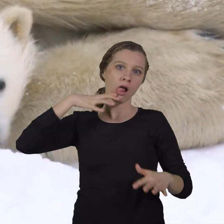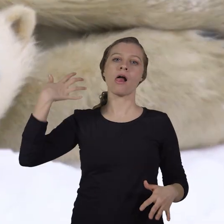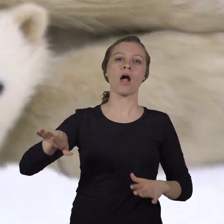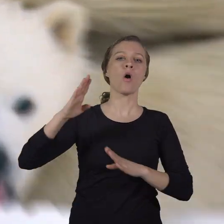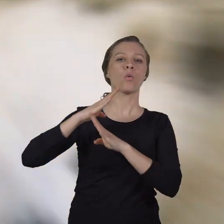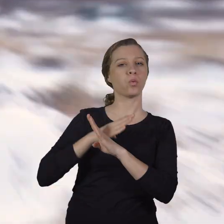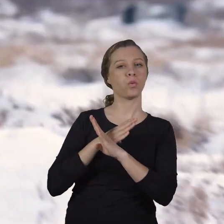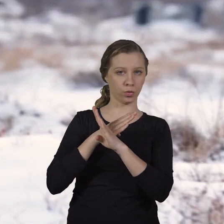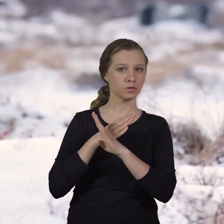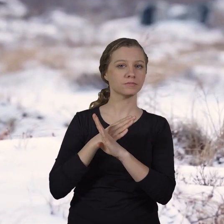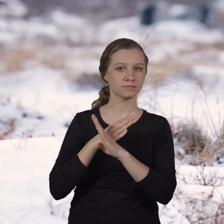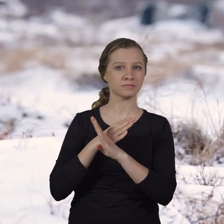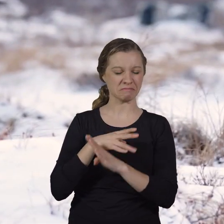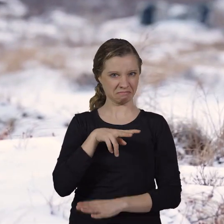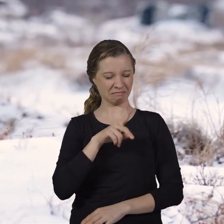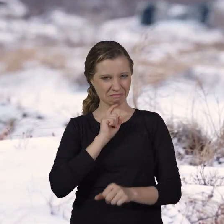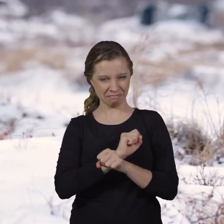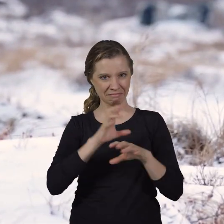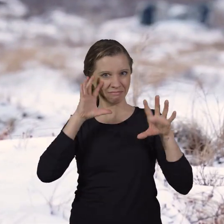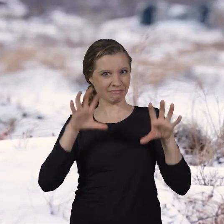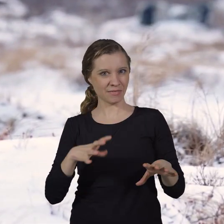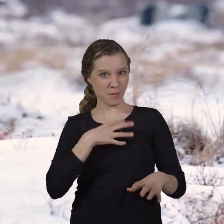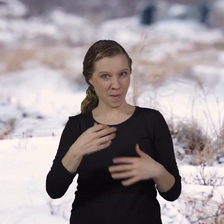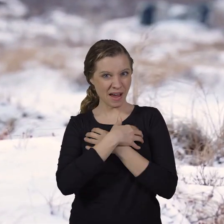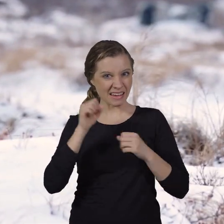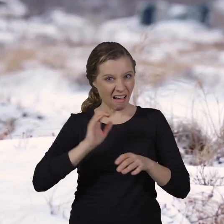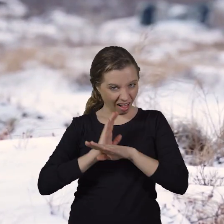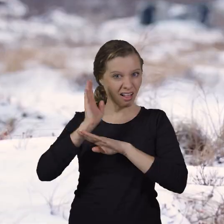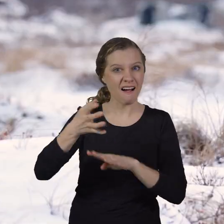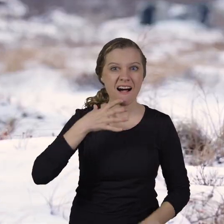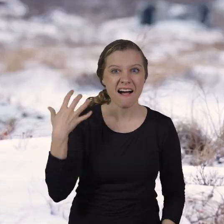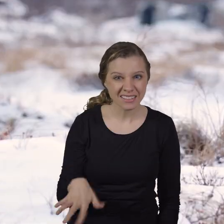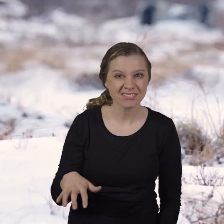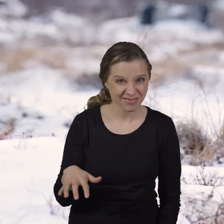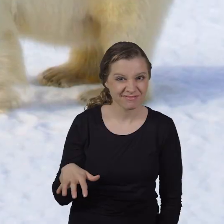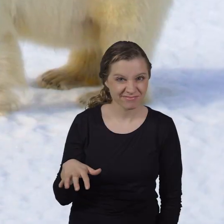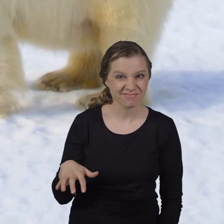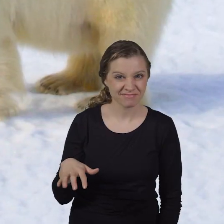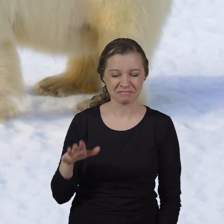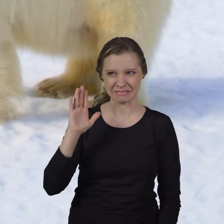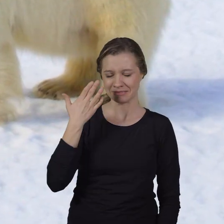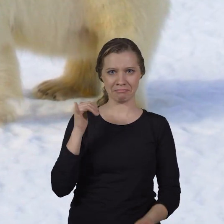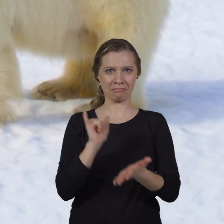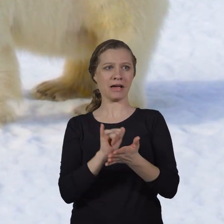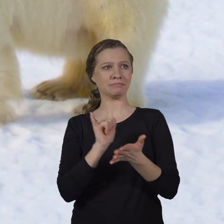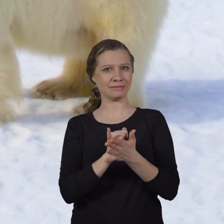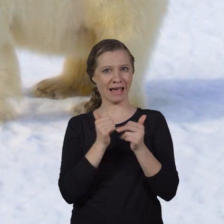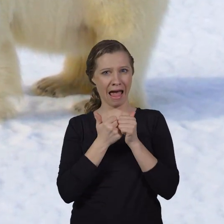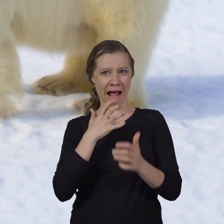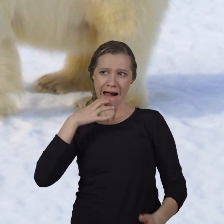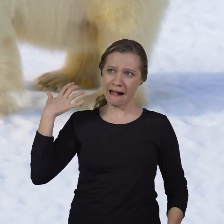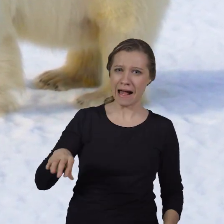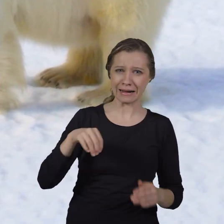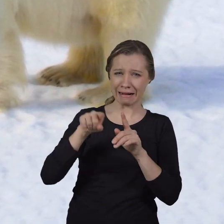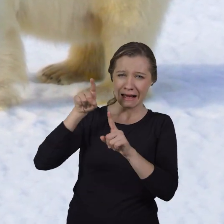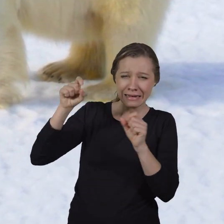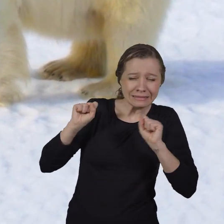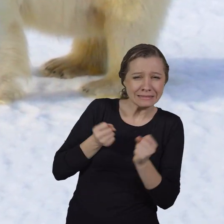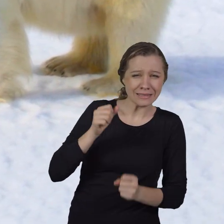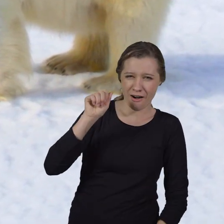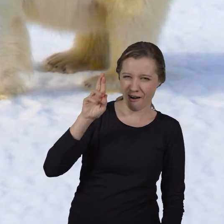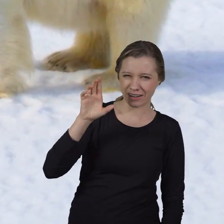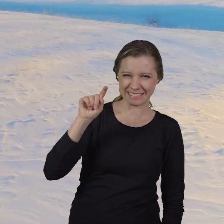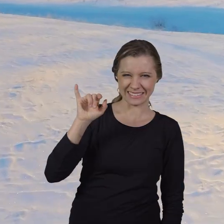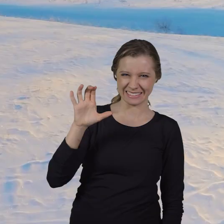get too hot. And can you believe that polar bears can overheat? It seems impossible to get too hot in the